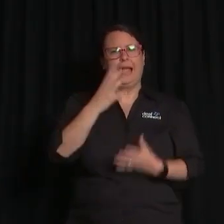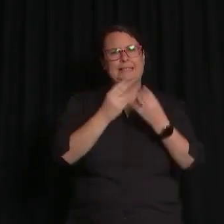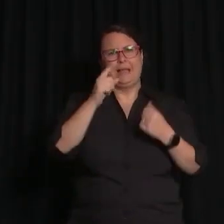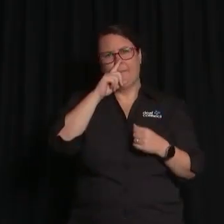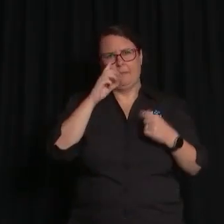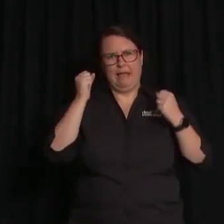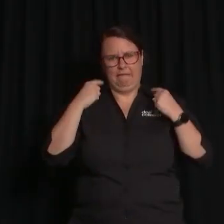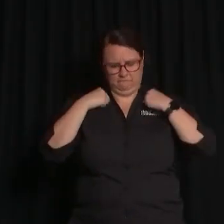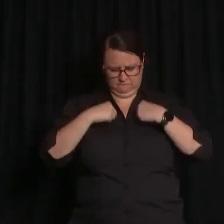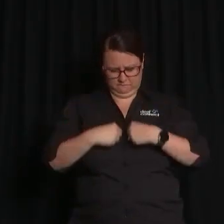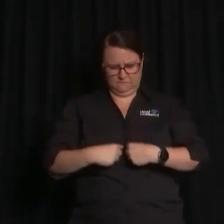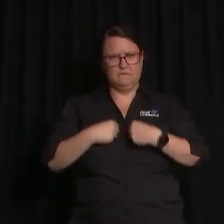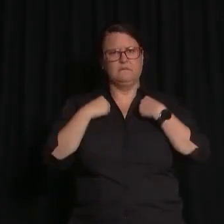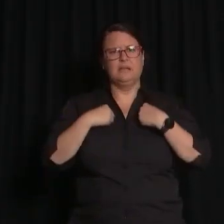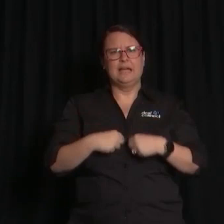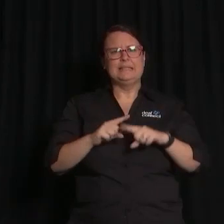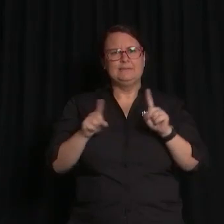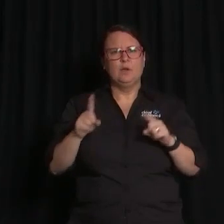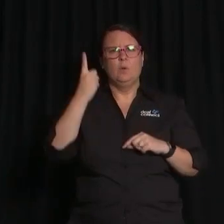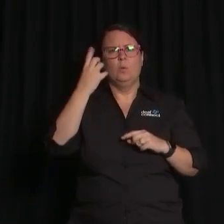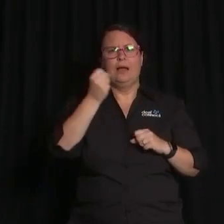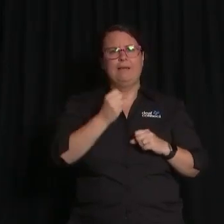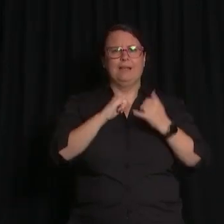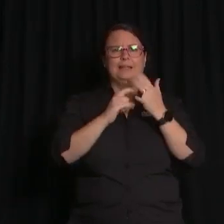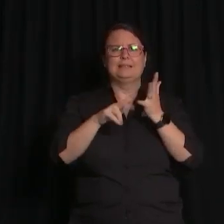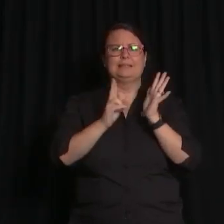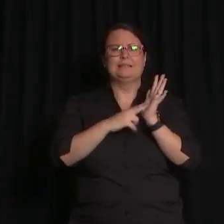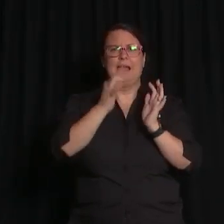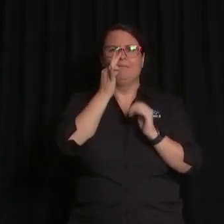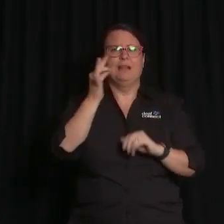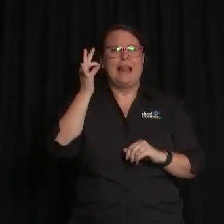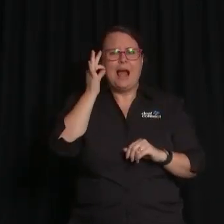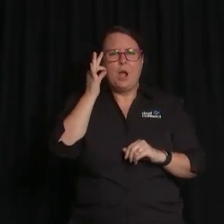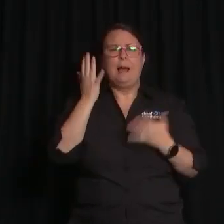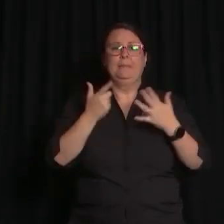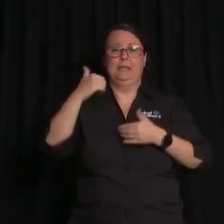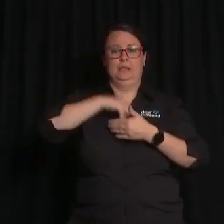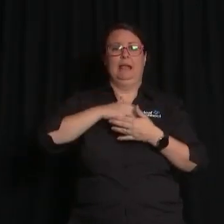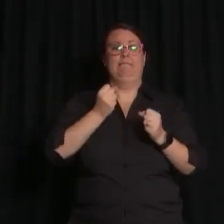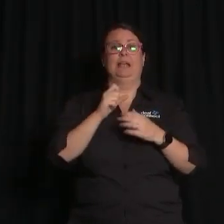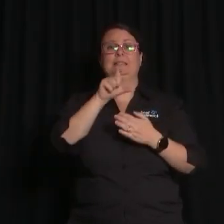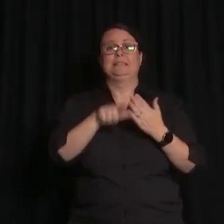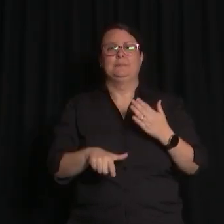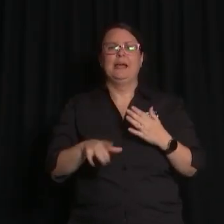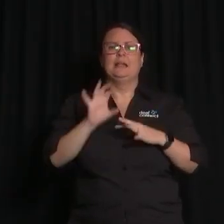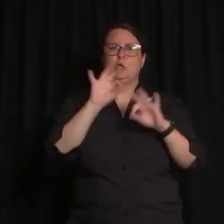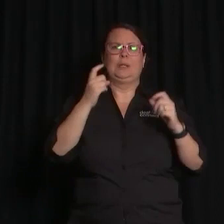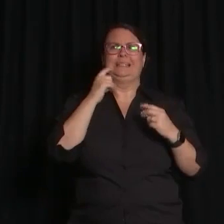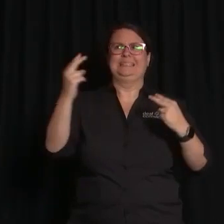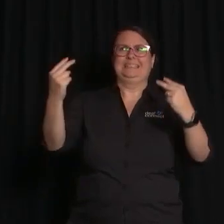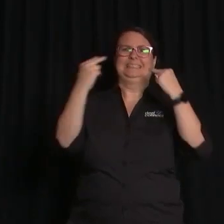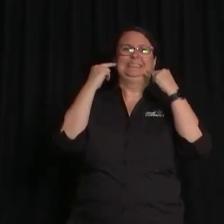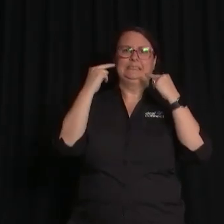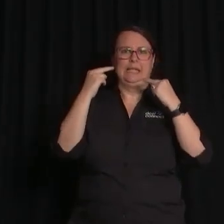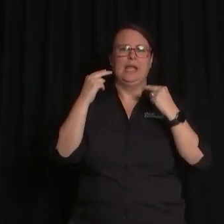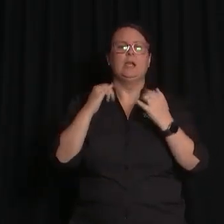lanyards. There's a sunflower lanyard, and that's worn by people with hidden disabilities so they can get the support they